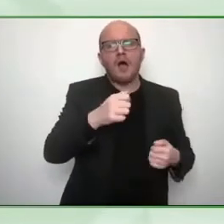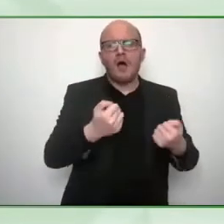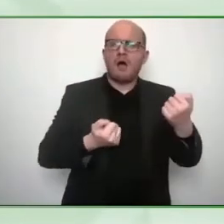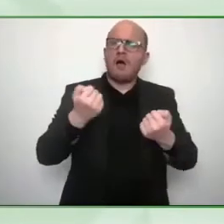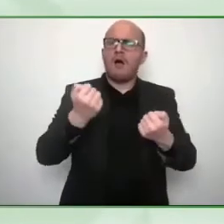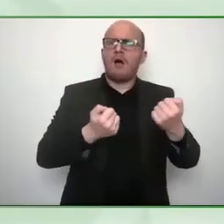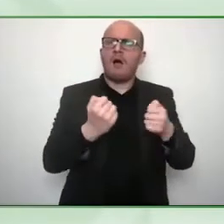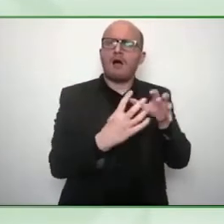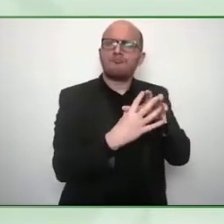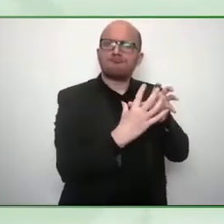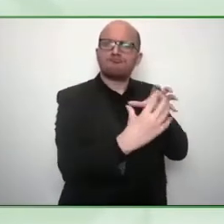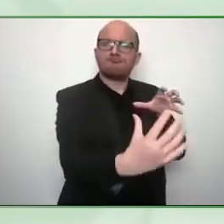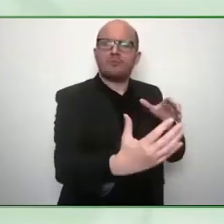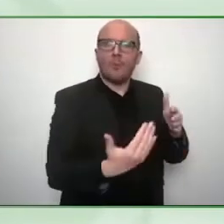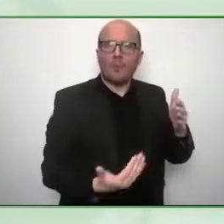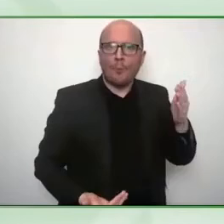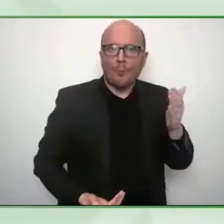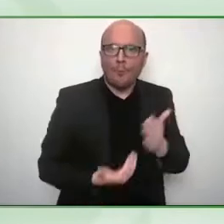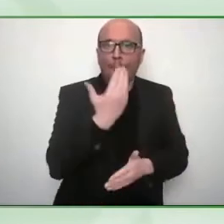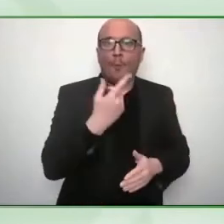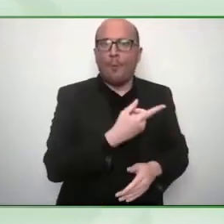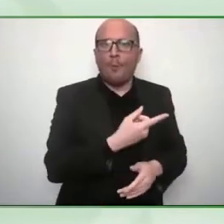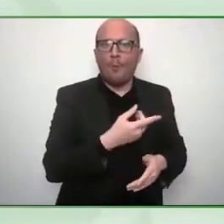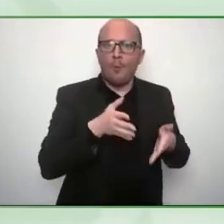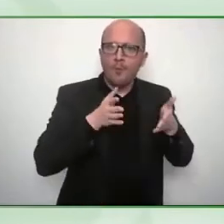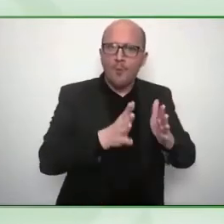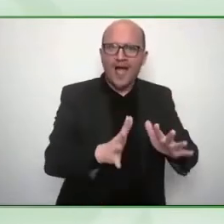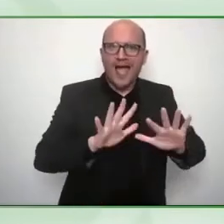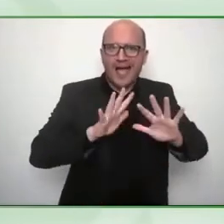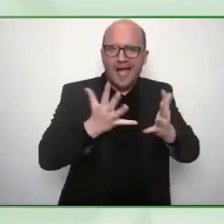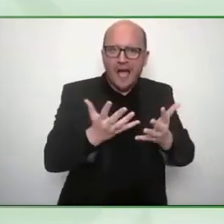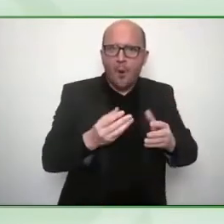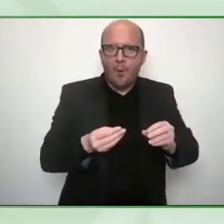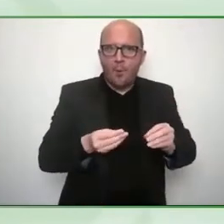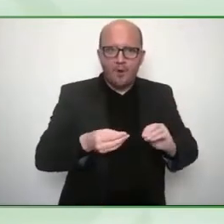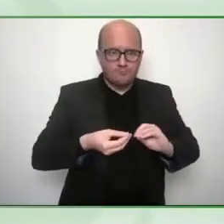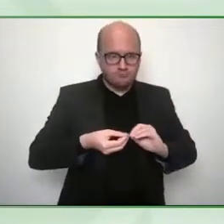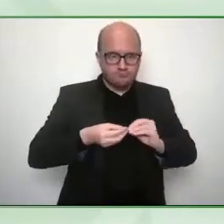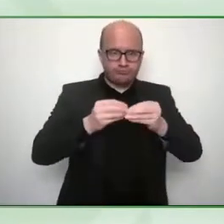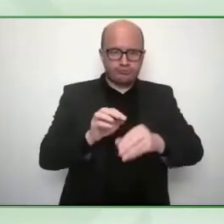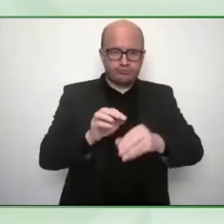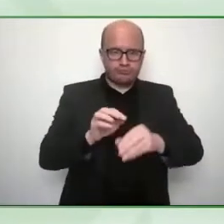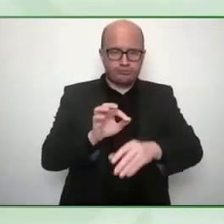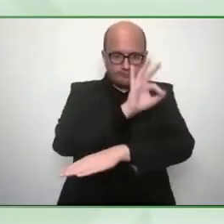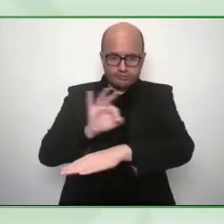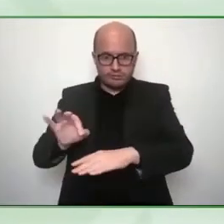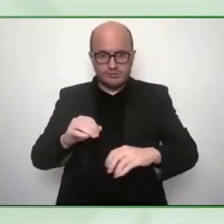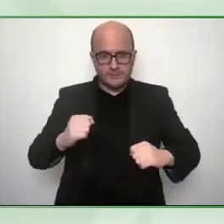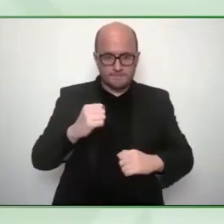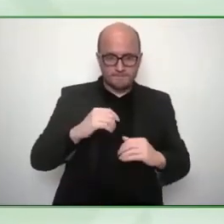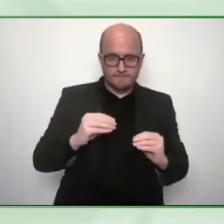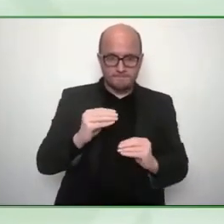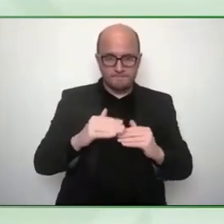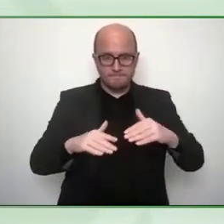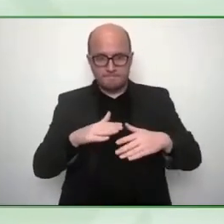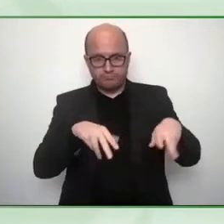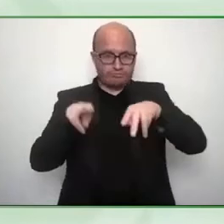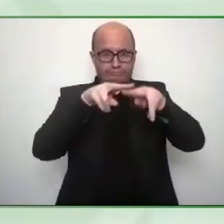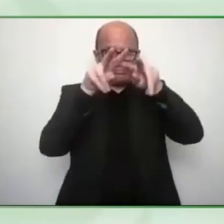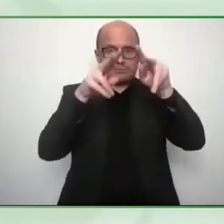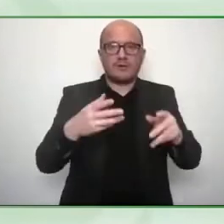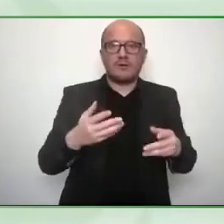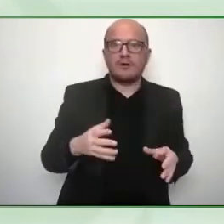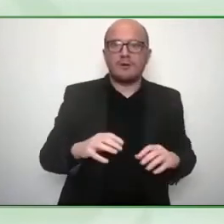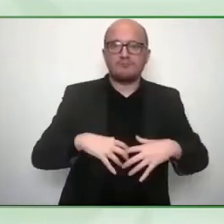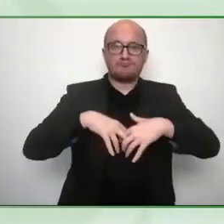online without you know by just by seeing somebody else's out there so so you know there are there are kind of analogies with other industries here that